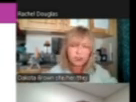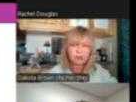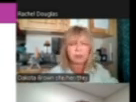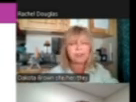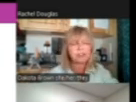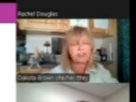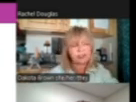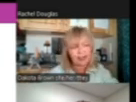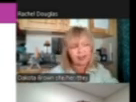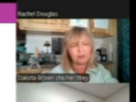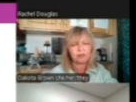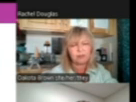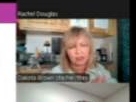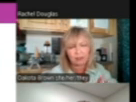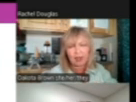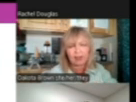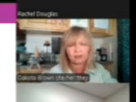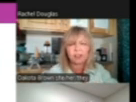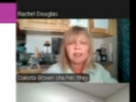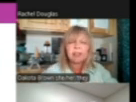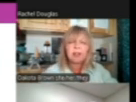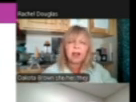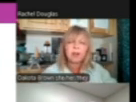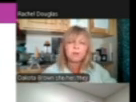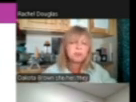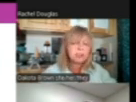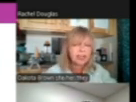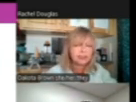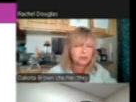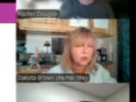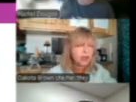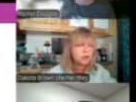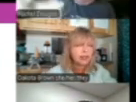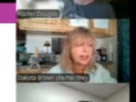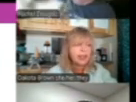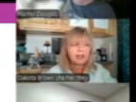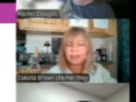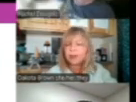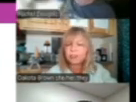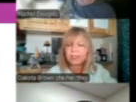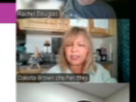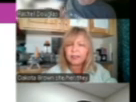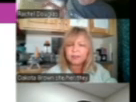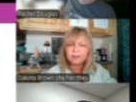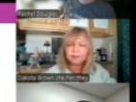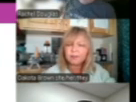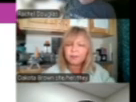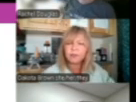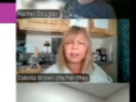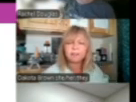1, which is the BHSA, which eventually passed. Rosie Telles has worked with DRC